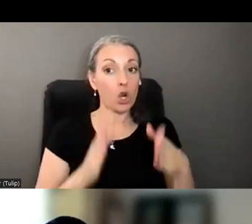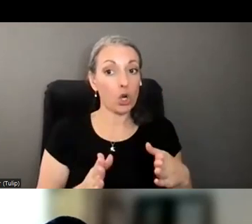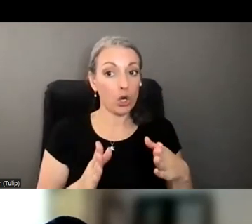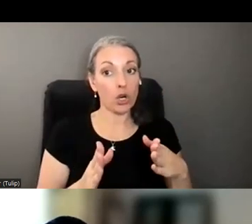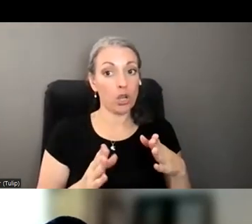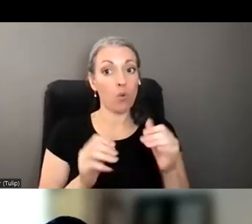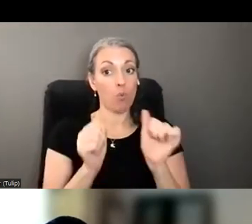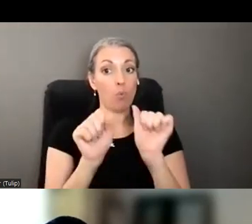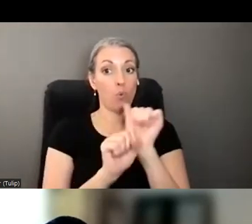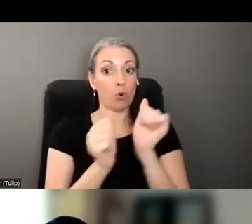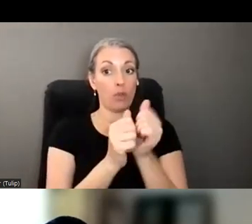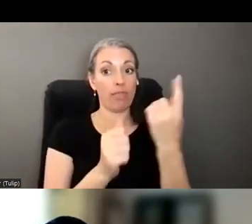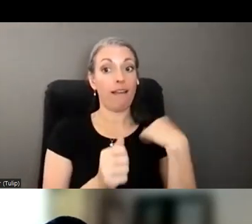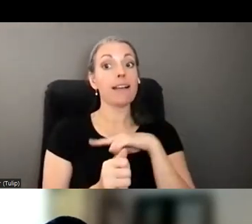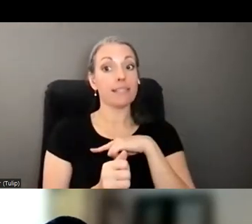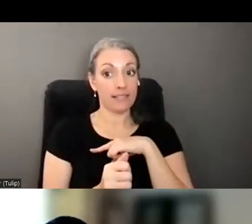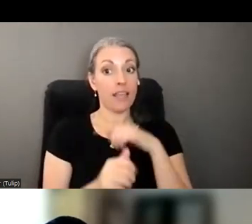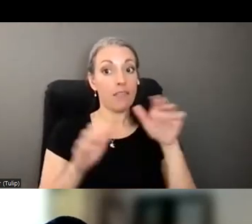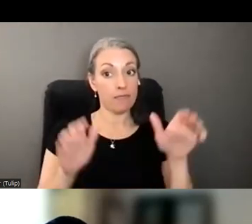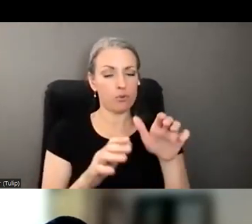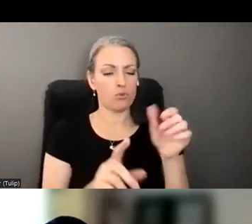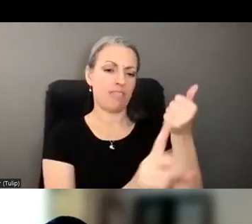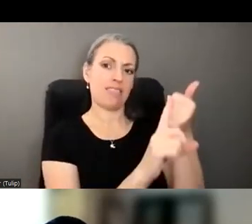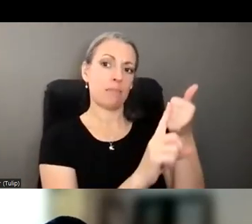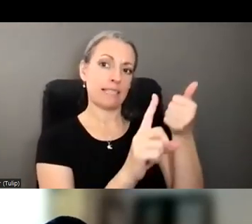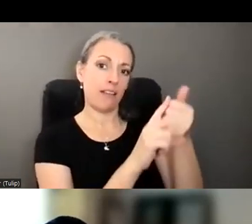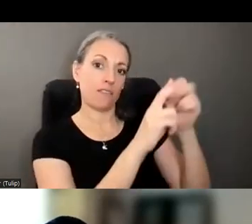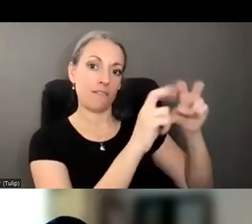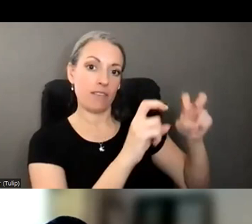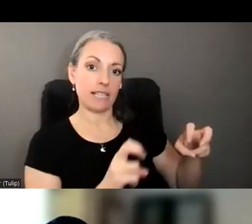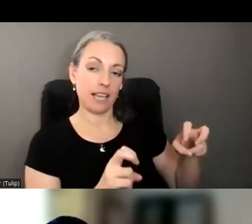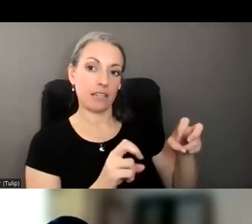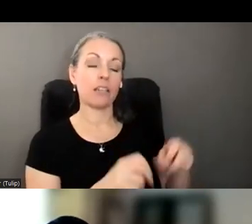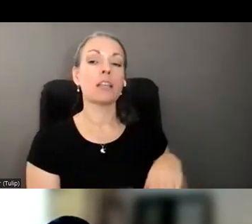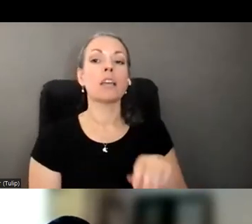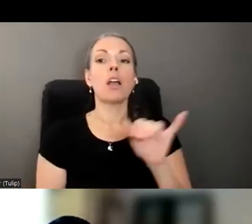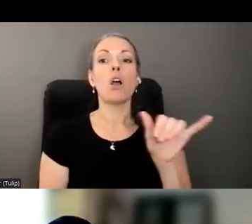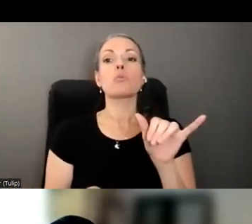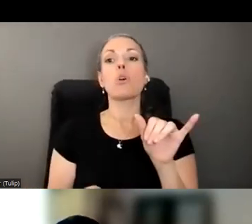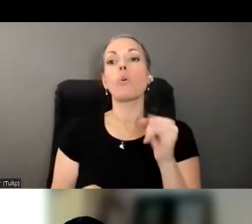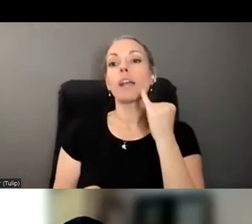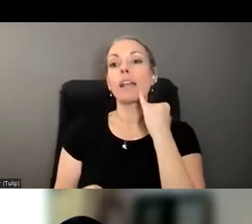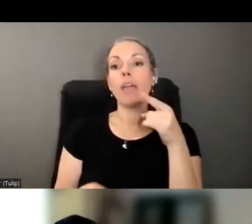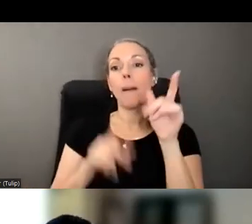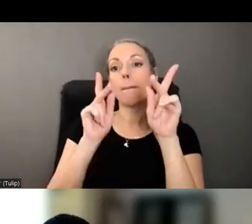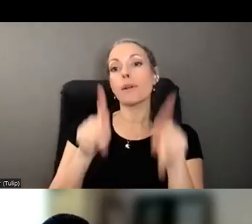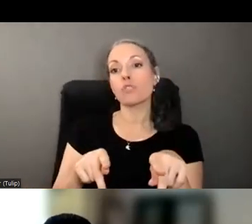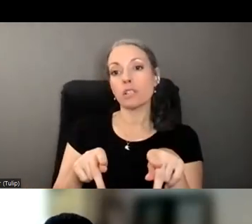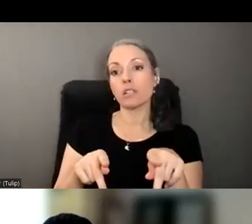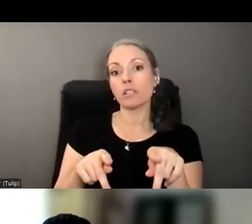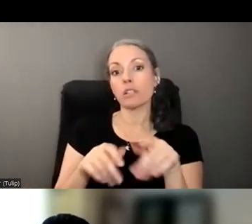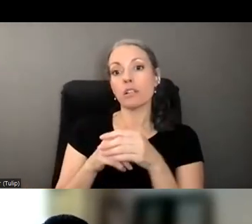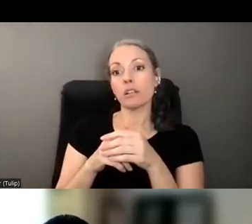work with us on this. They would be doing their own investigation. Uh, but we would, and if this individual is, um,